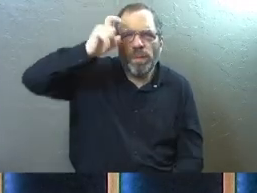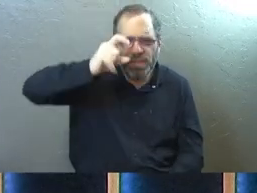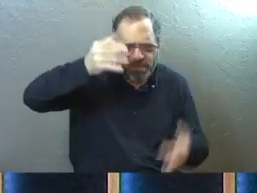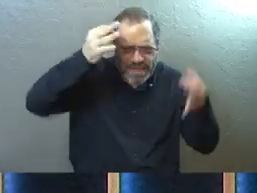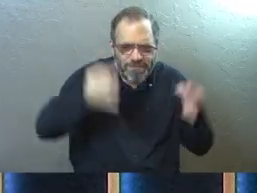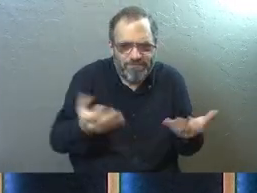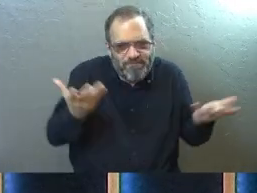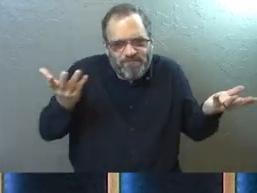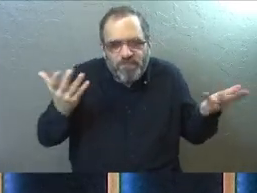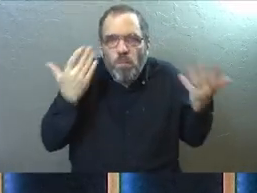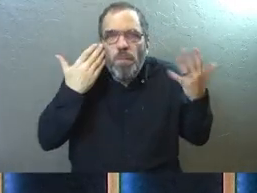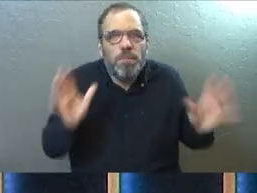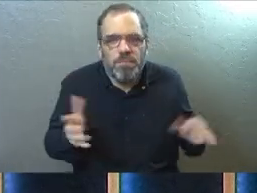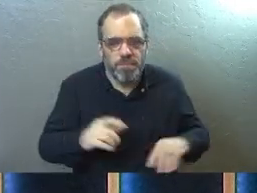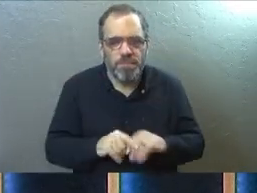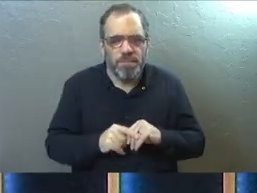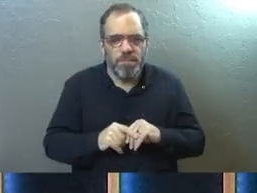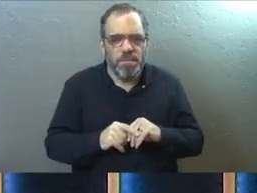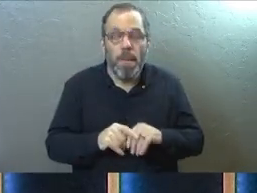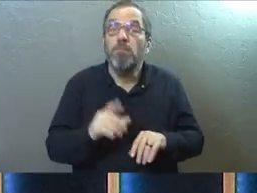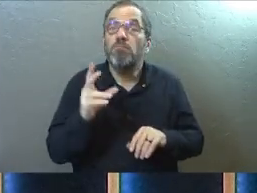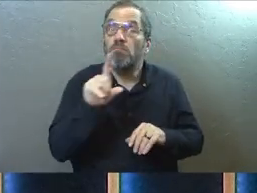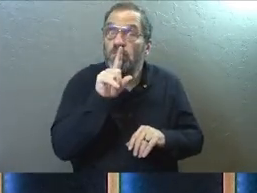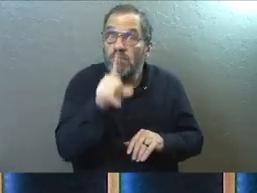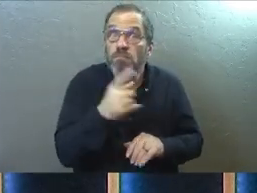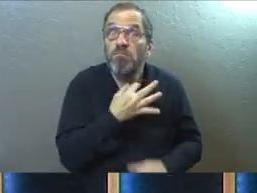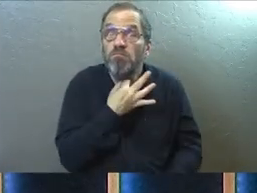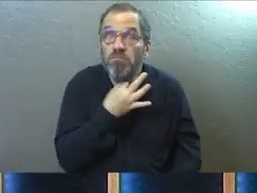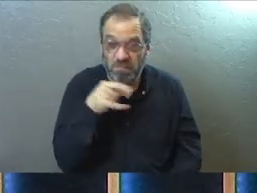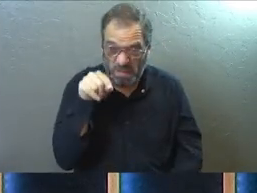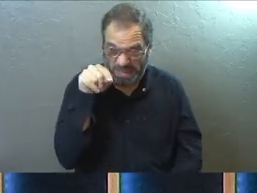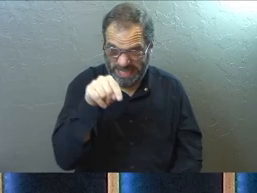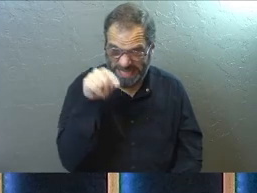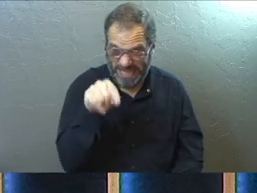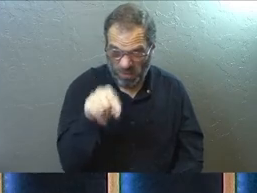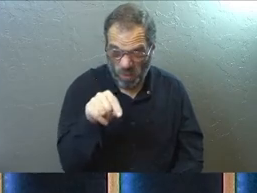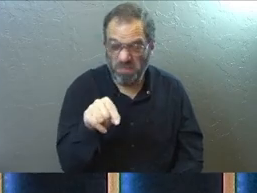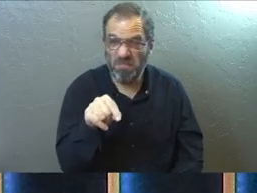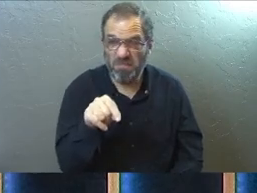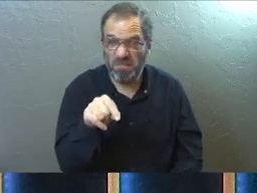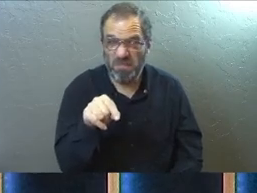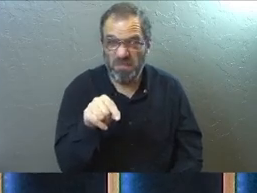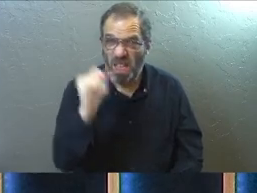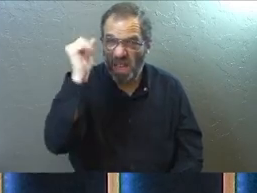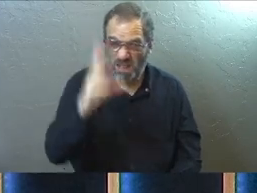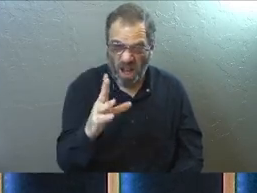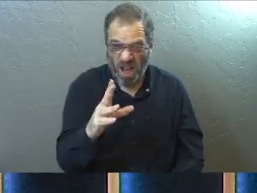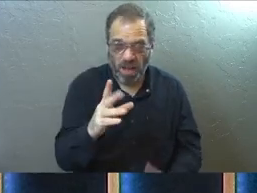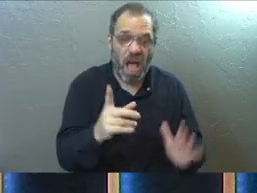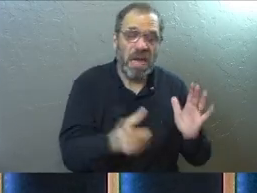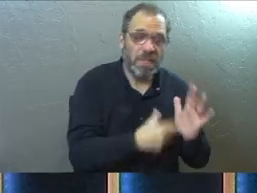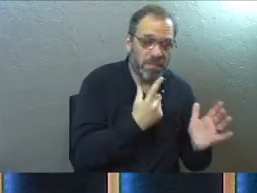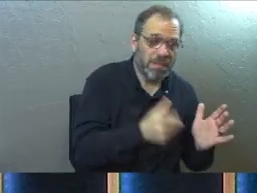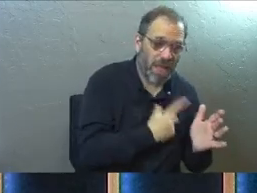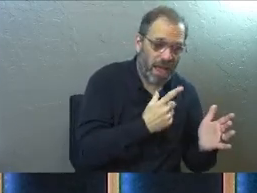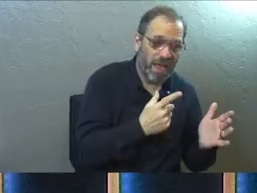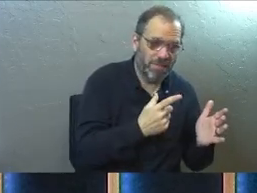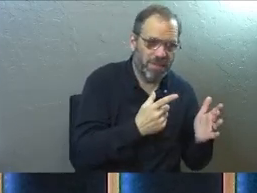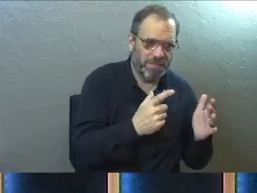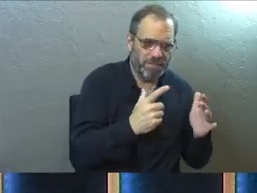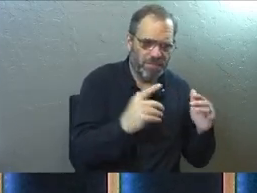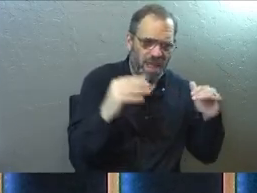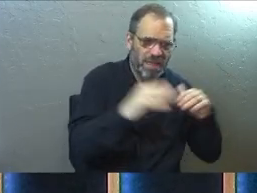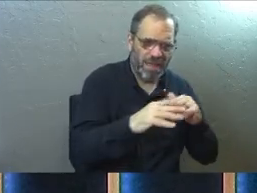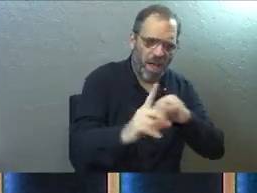those decisions that he makes. If you're really curious about this particular topic, why does God sometimes bring this